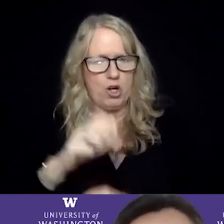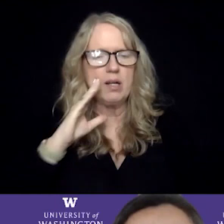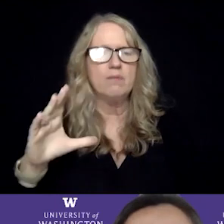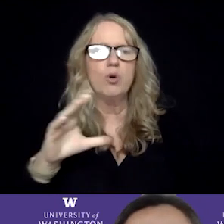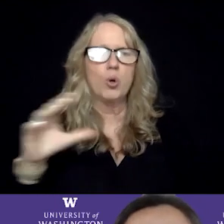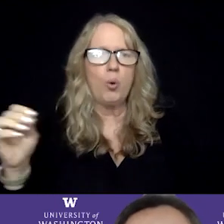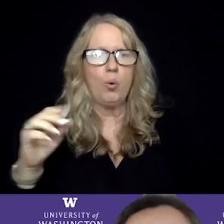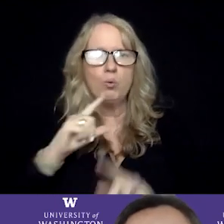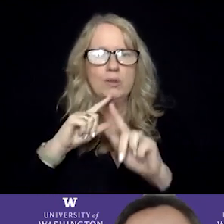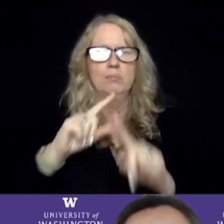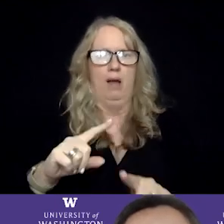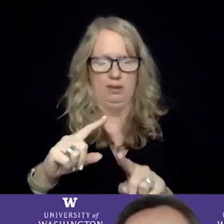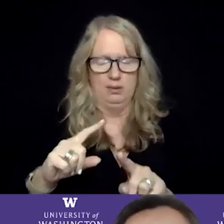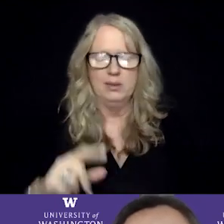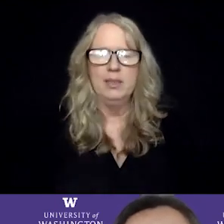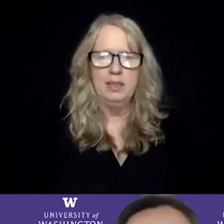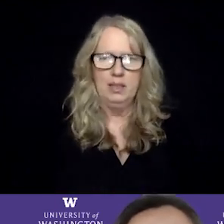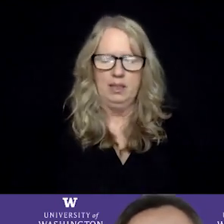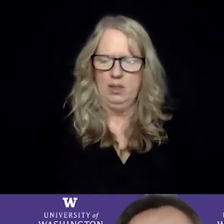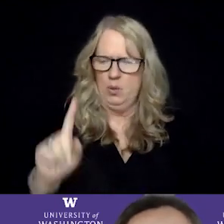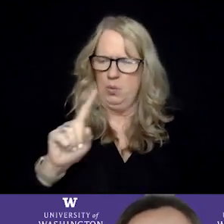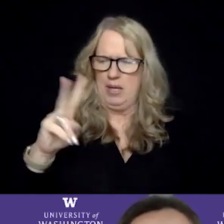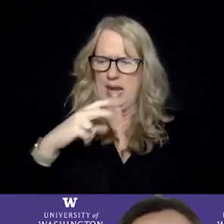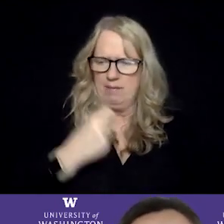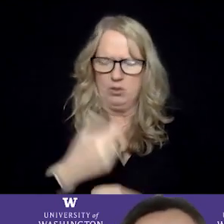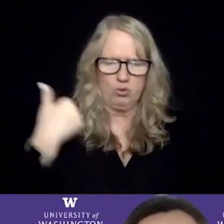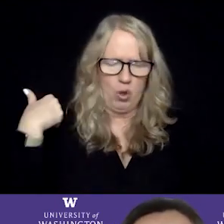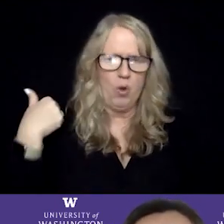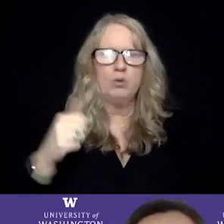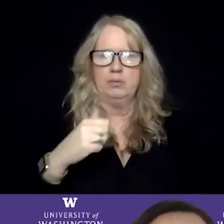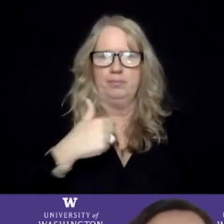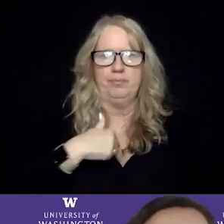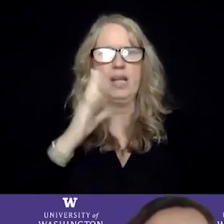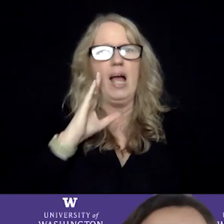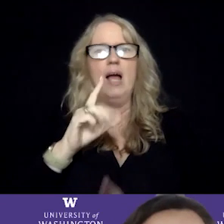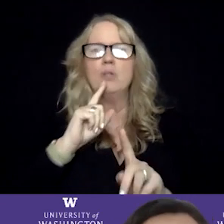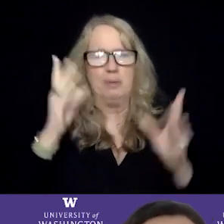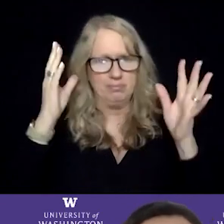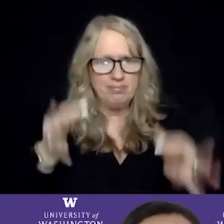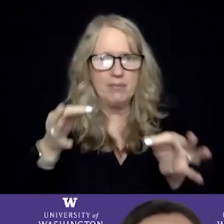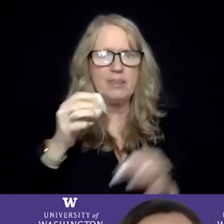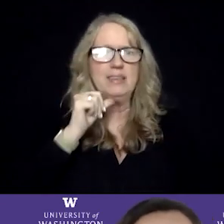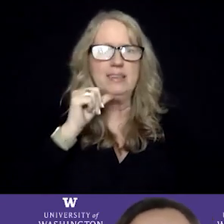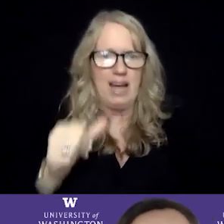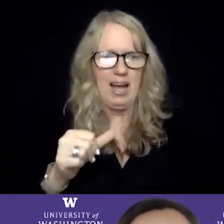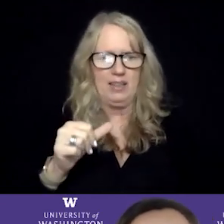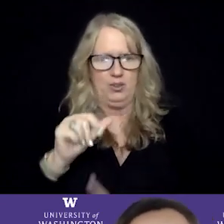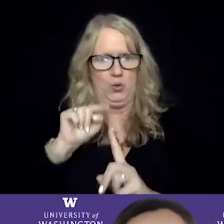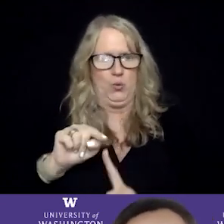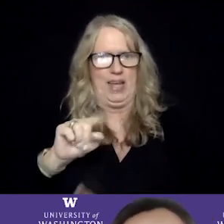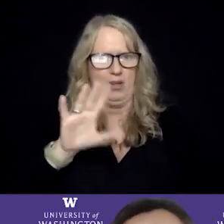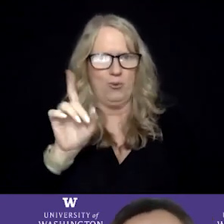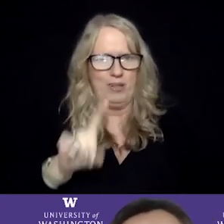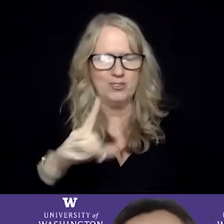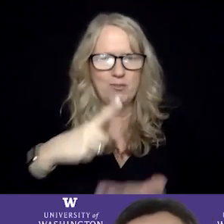-response a year and a half ago, I actually would have responded definitely not to that debate question. And I